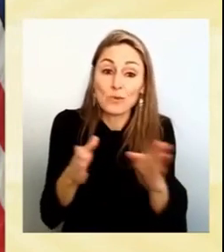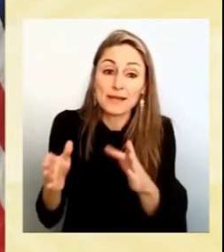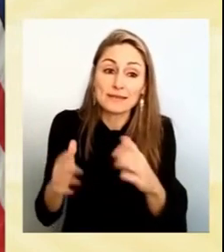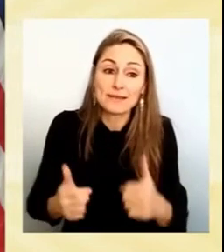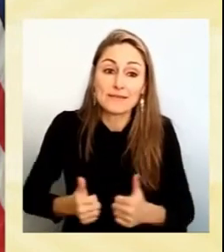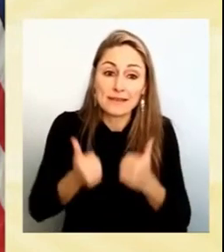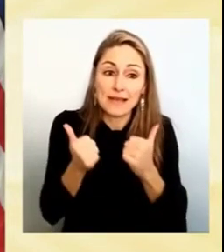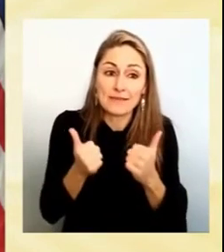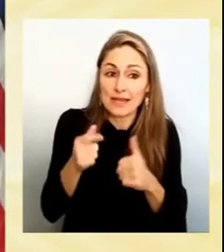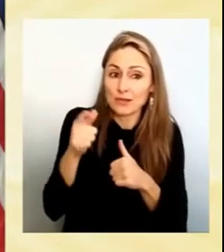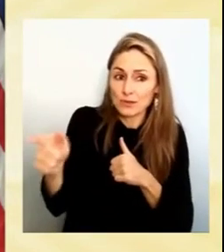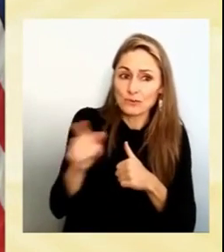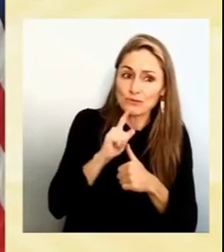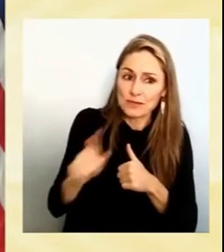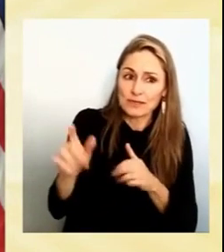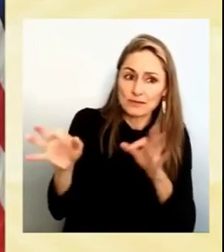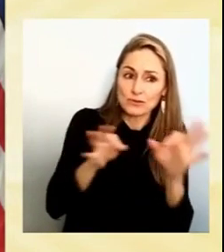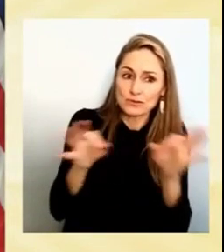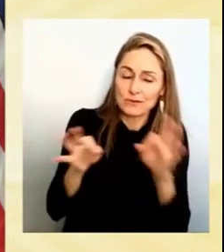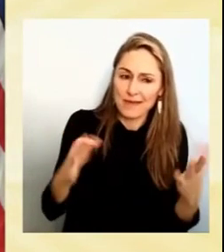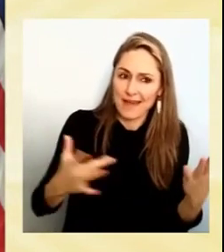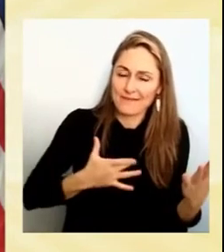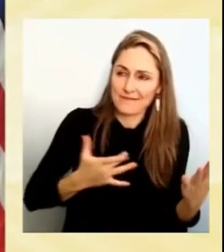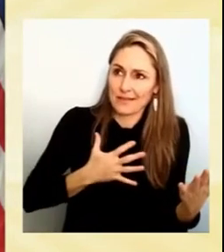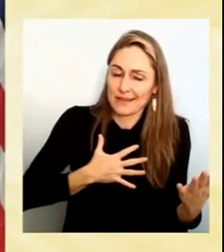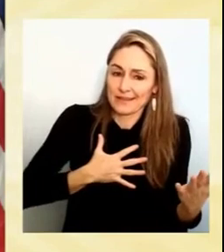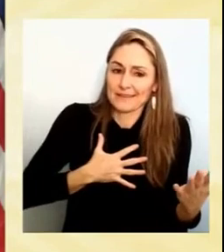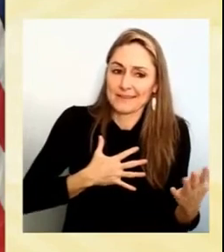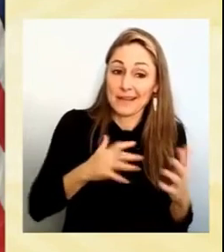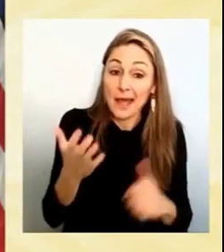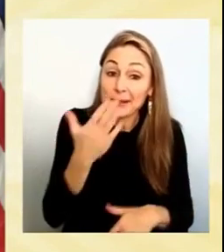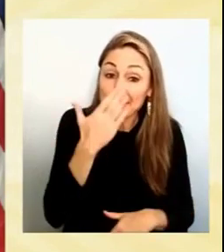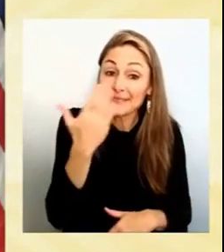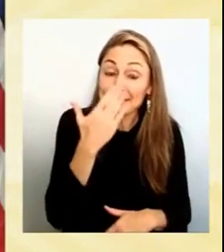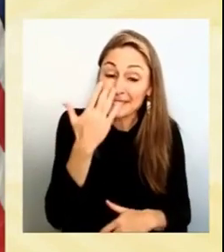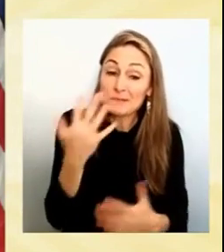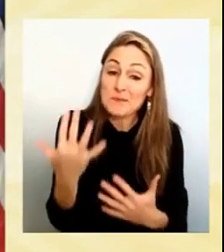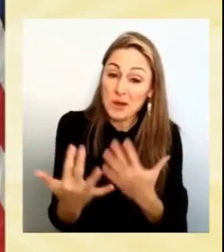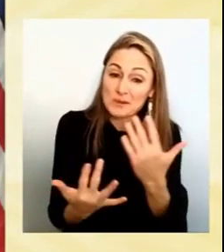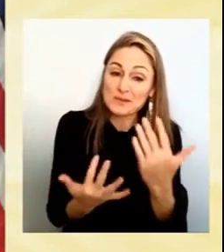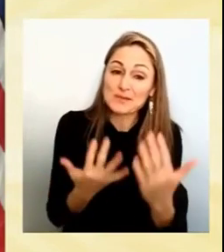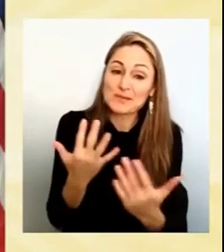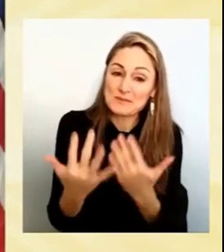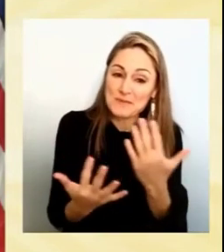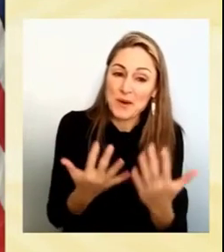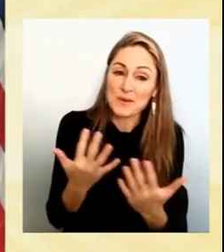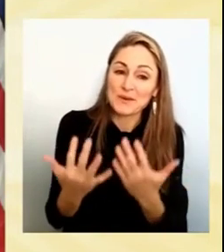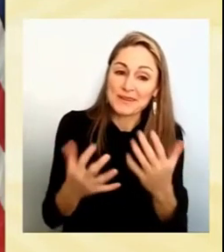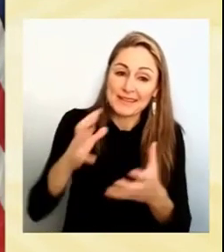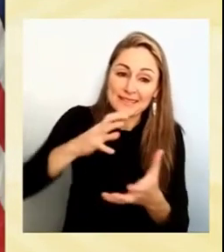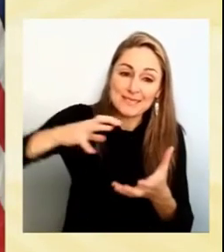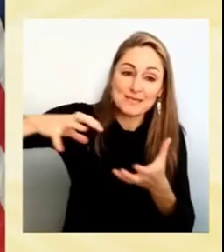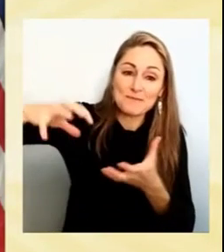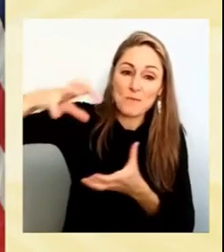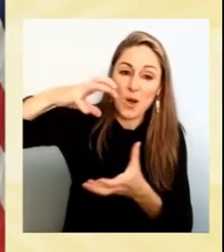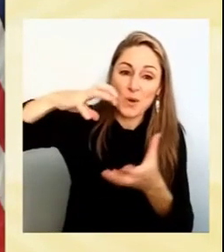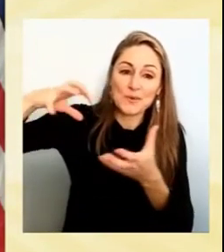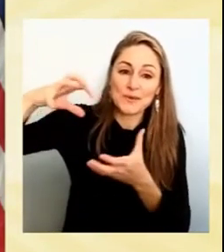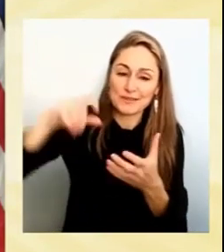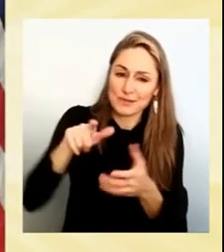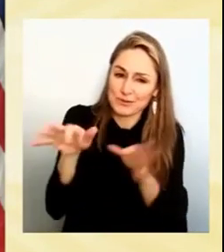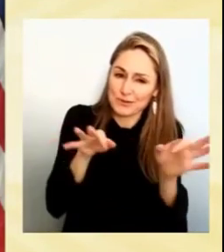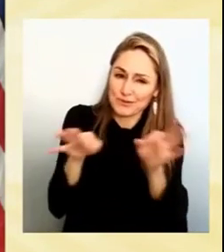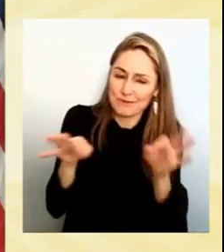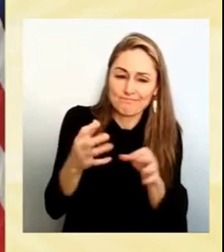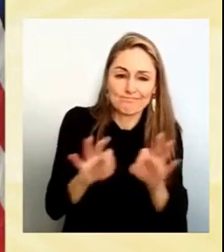described for us. I felt as if I could smell the smoke a little bit as you were richly describing such an important tradition.